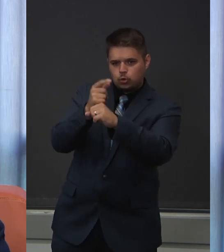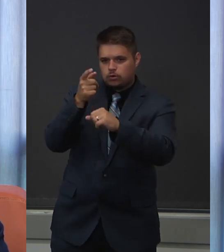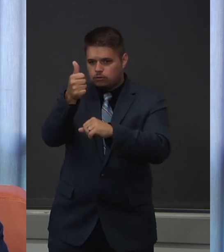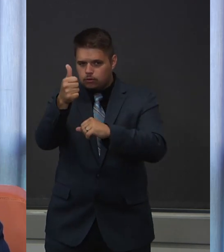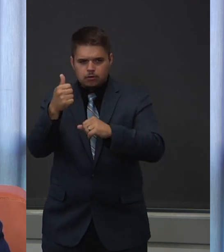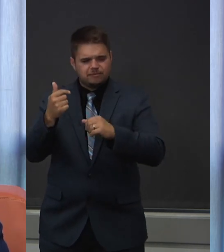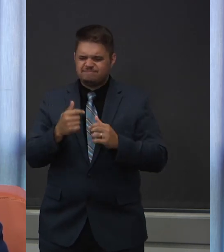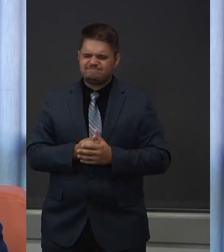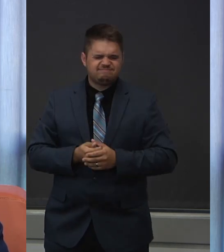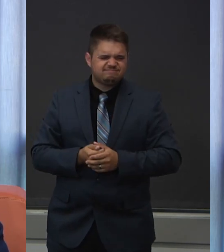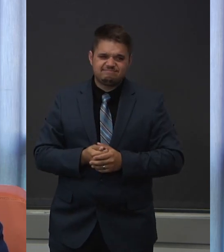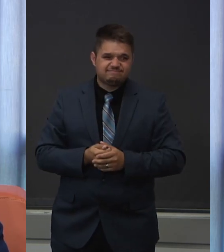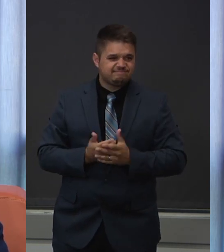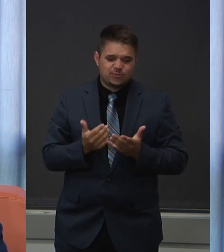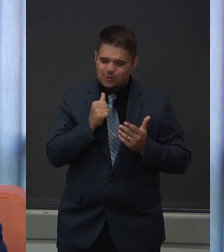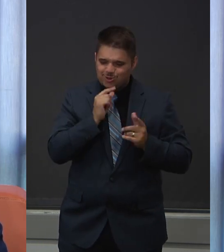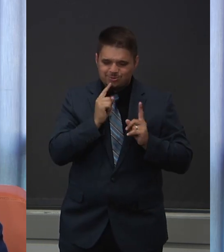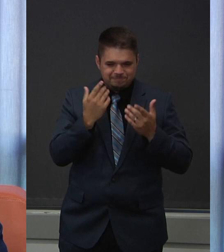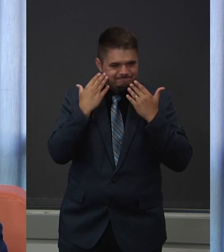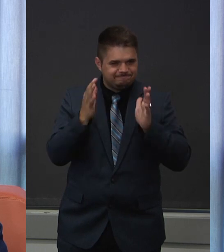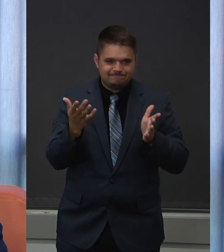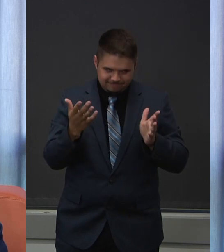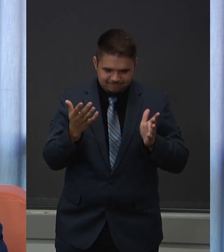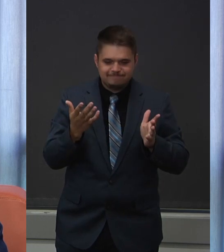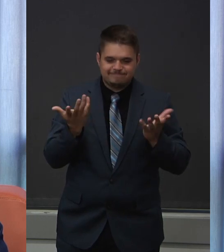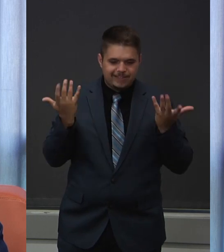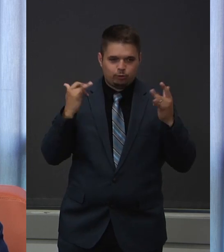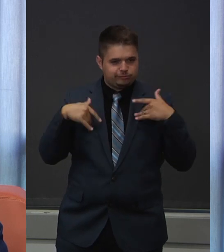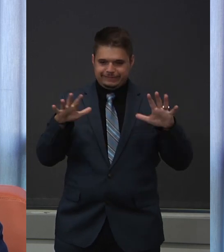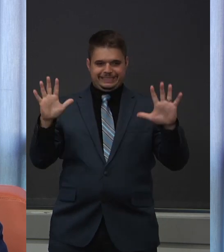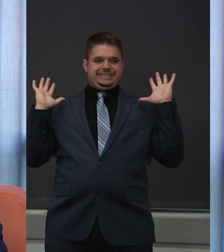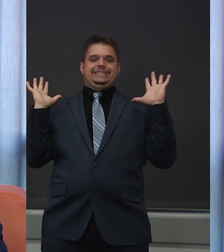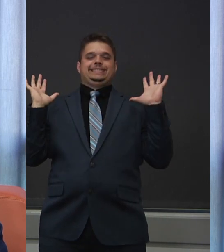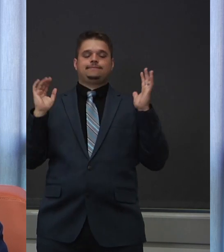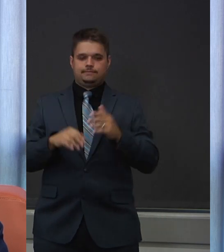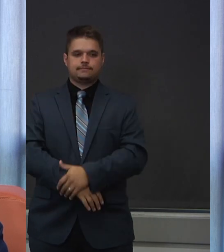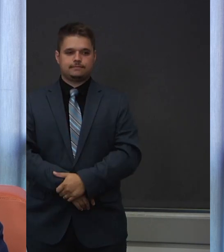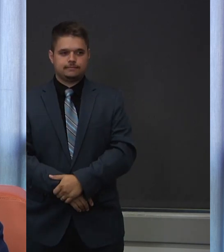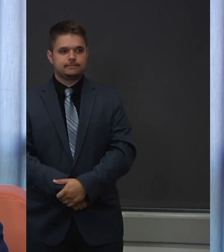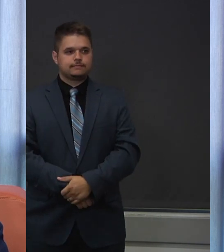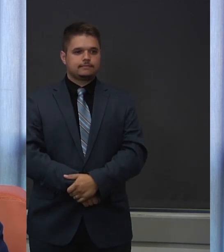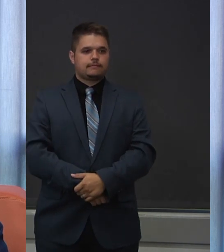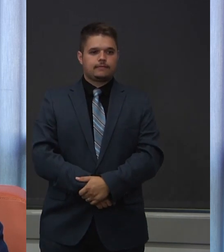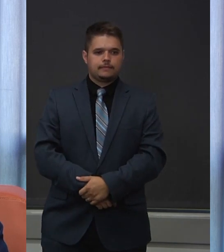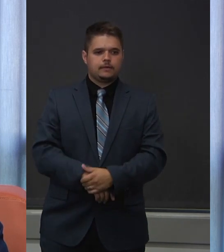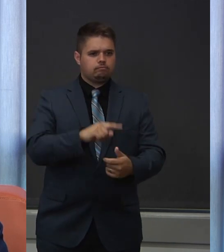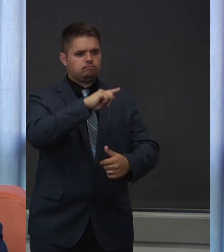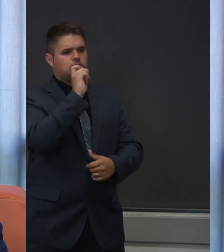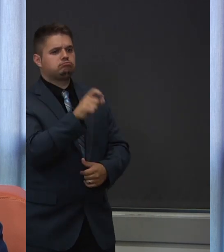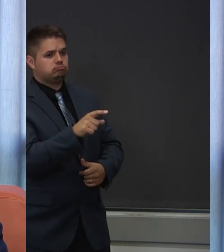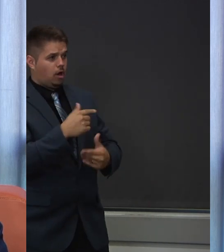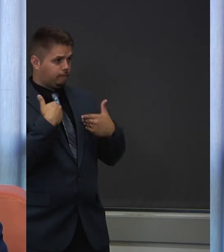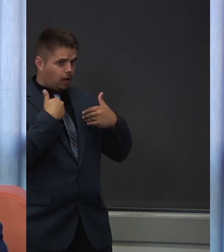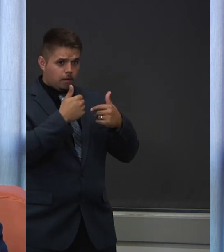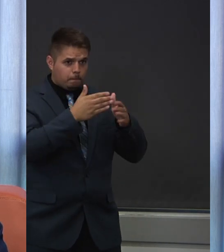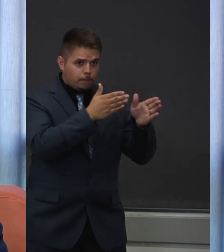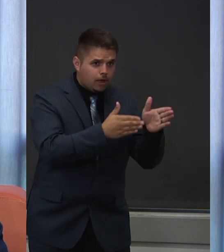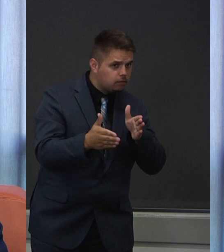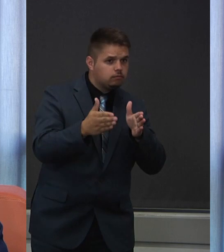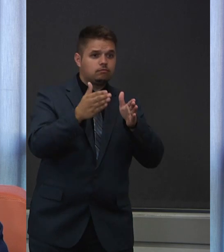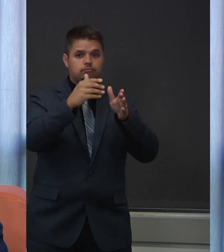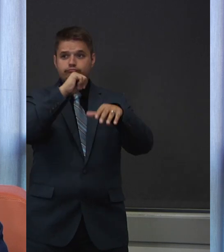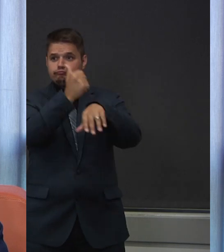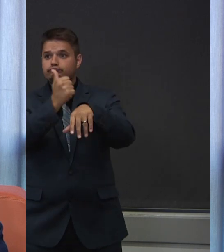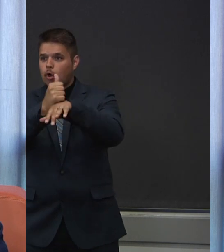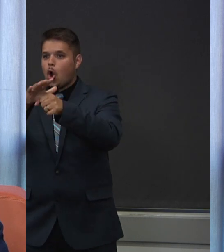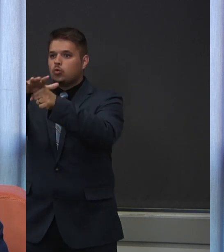Next question is from Barbara who asks, do we have plans to set up local labs like New York did so we don't rely on overwhelmed